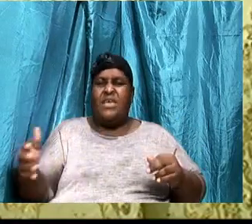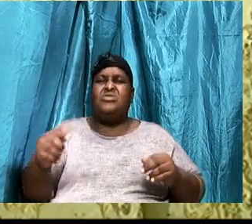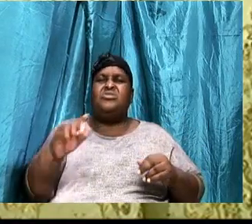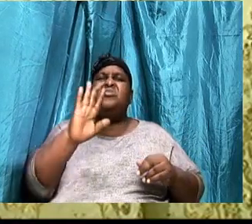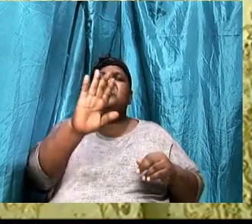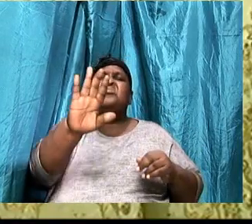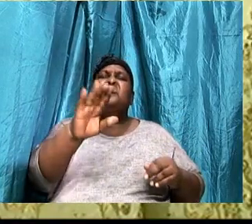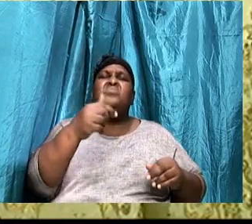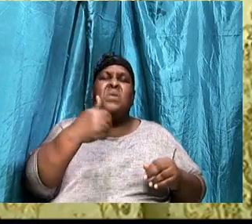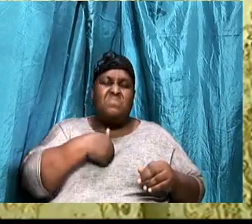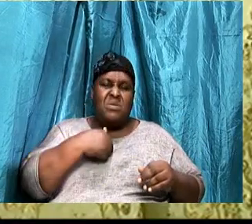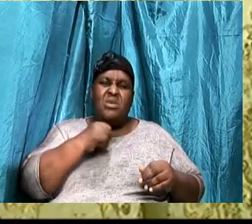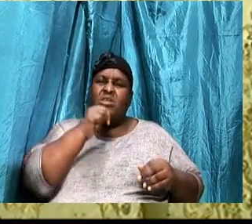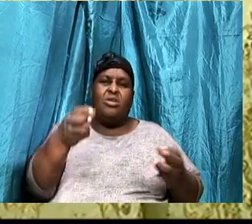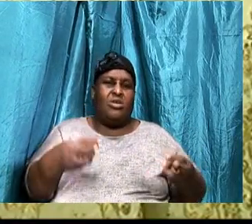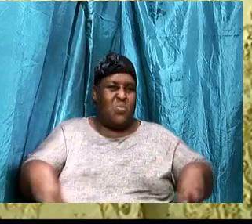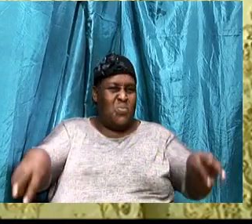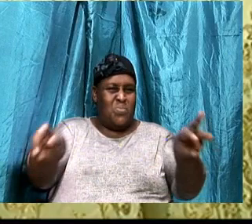abundance,